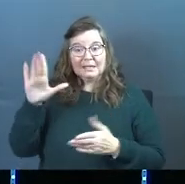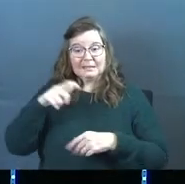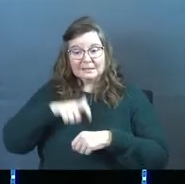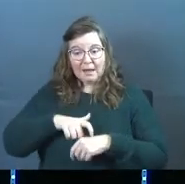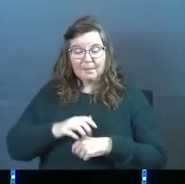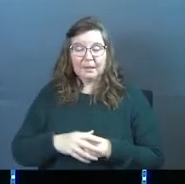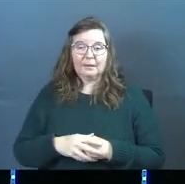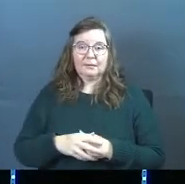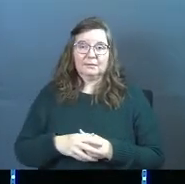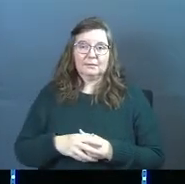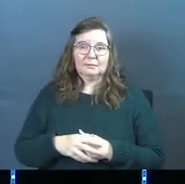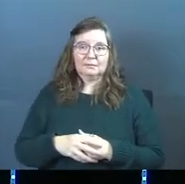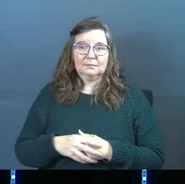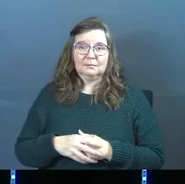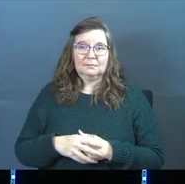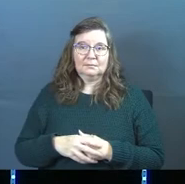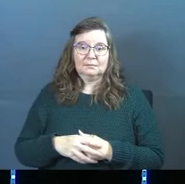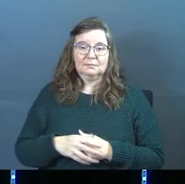his timing.